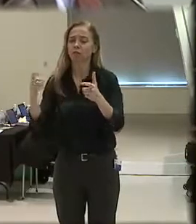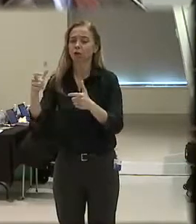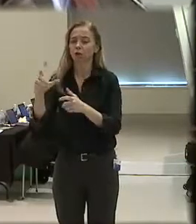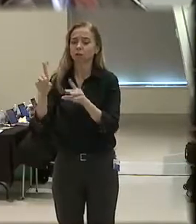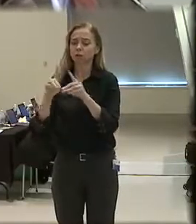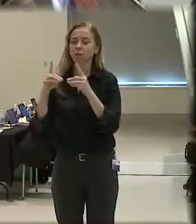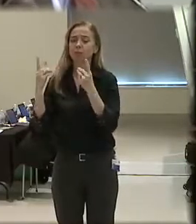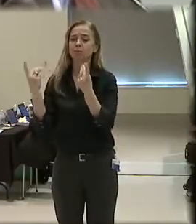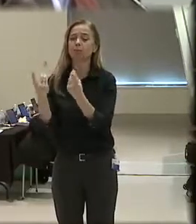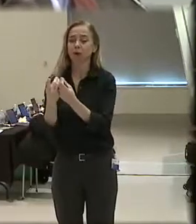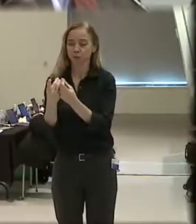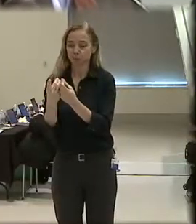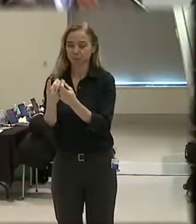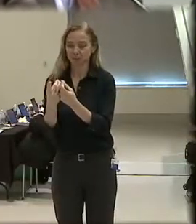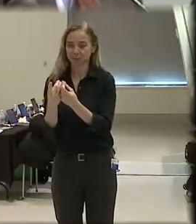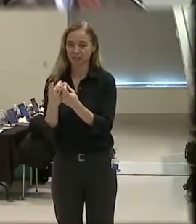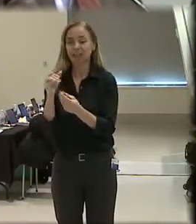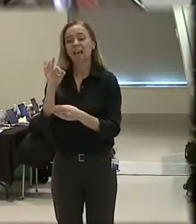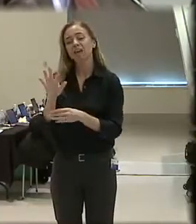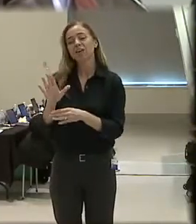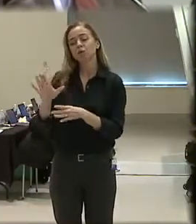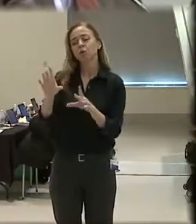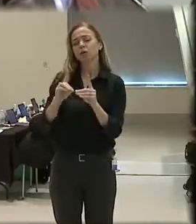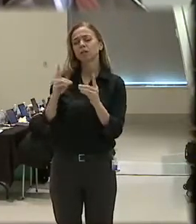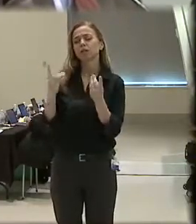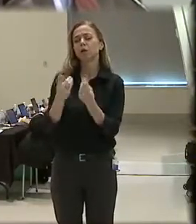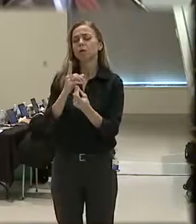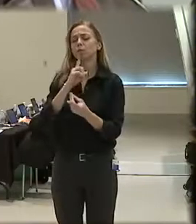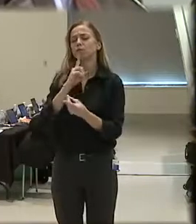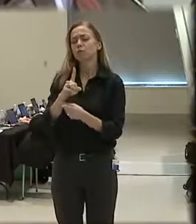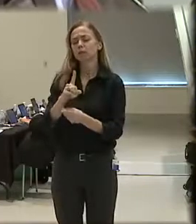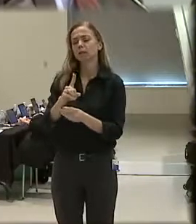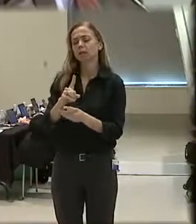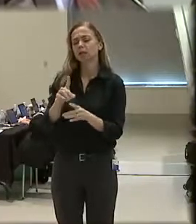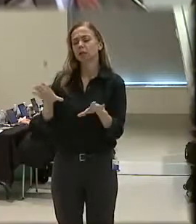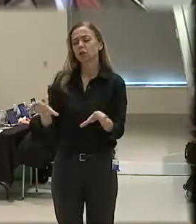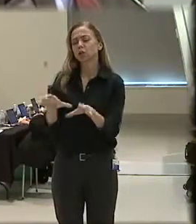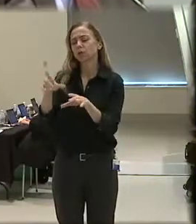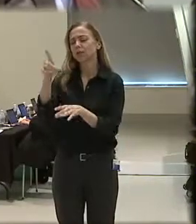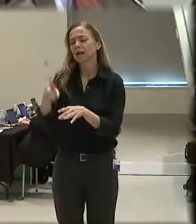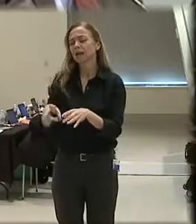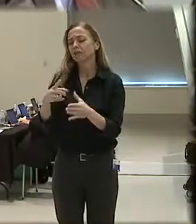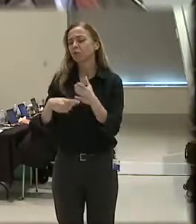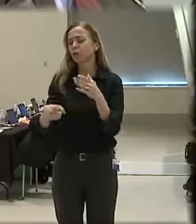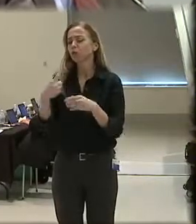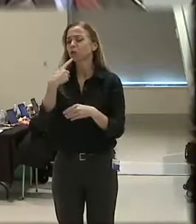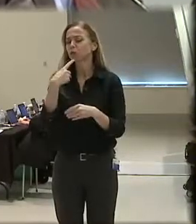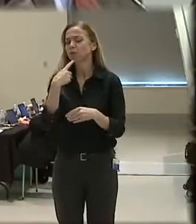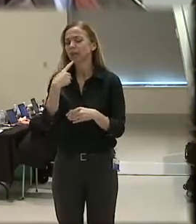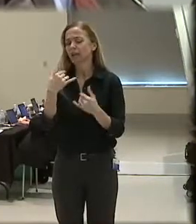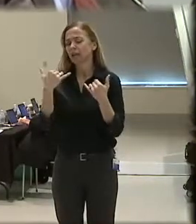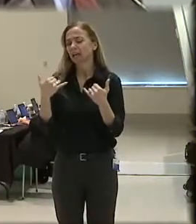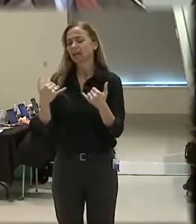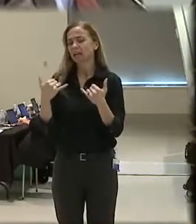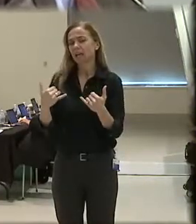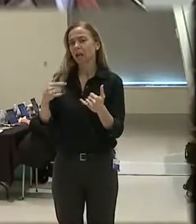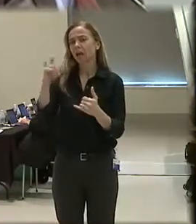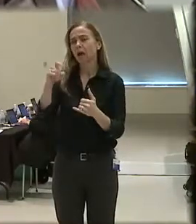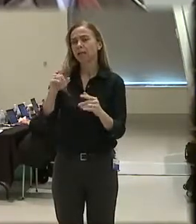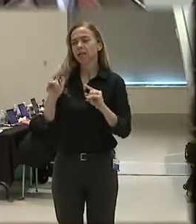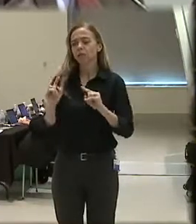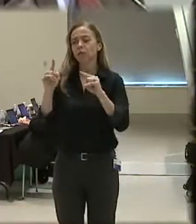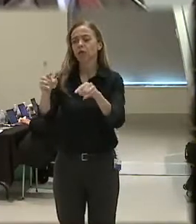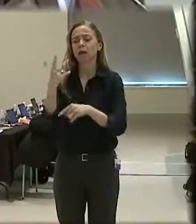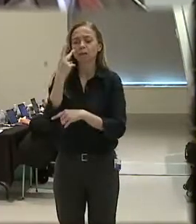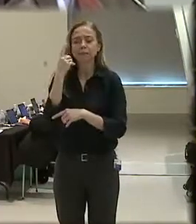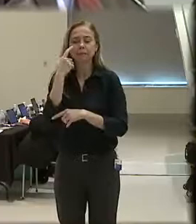So if your department is really doing half of what you say they're doing and now I have to come and see for myself